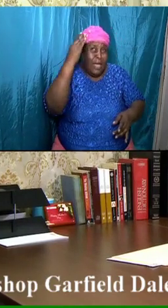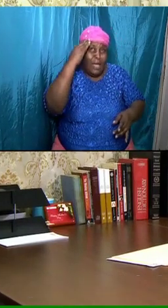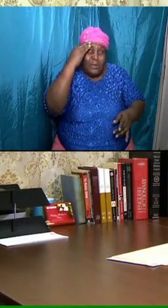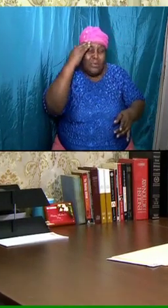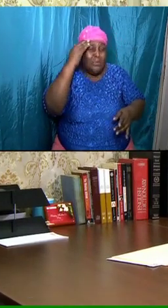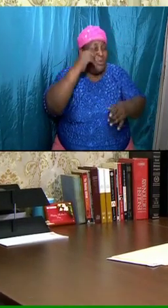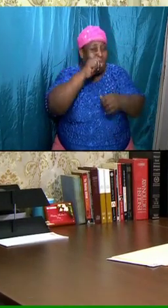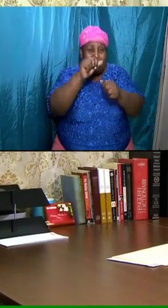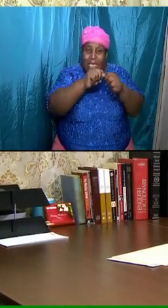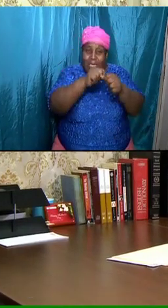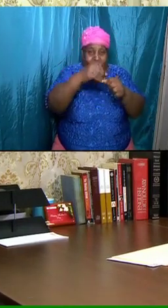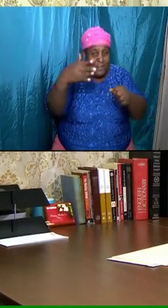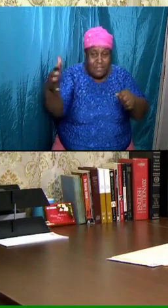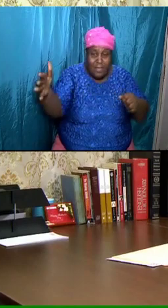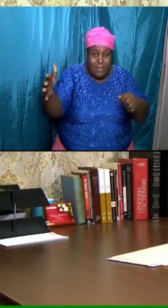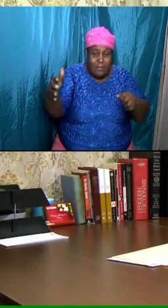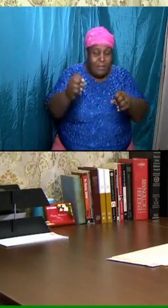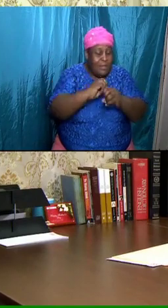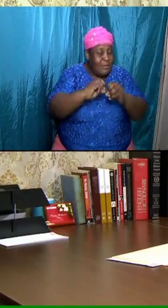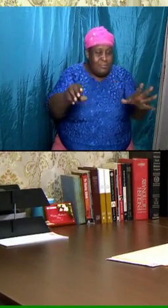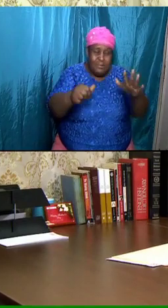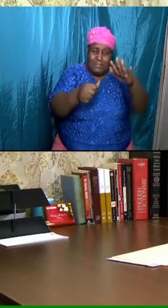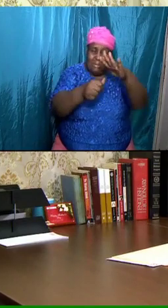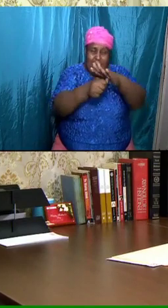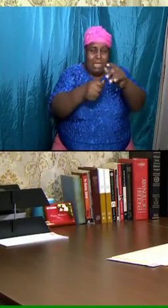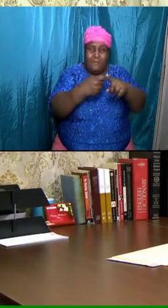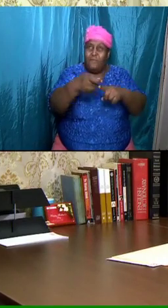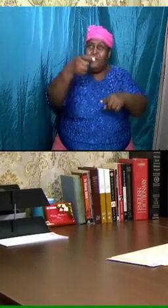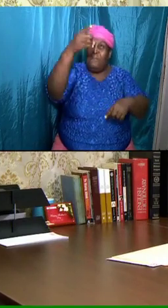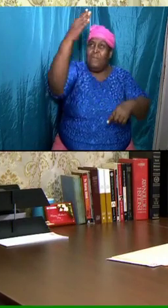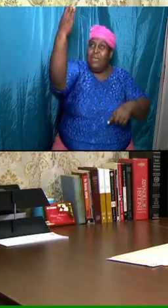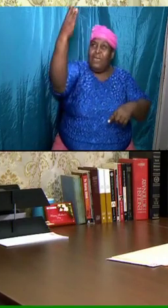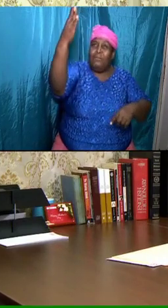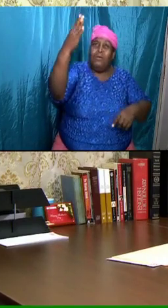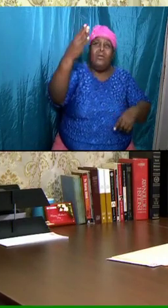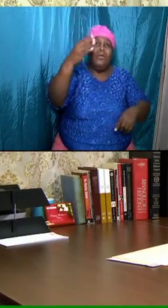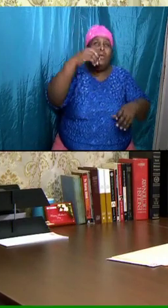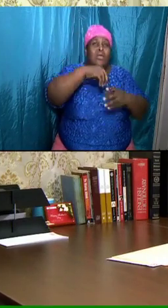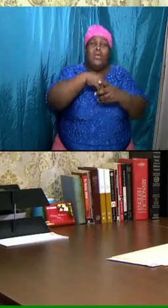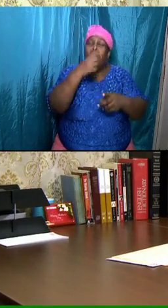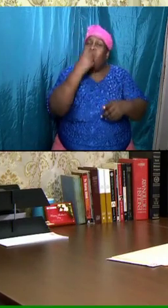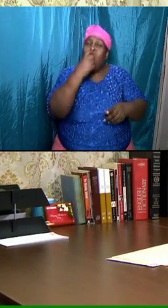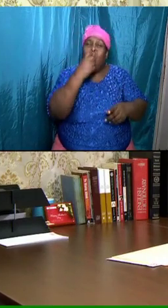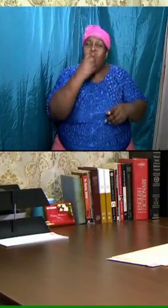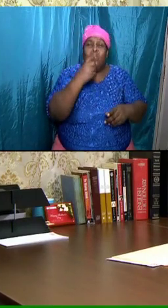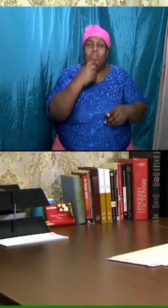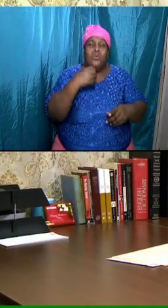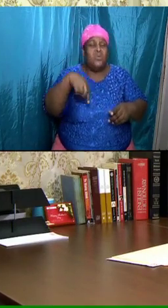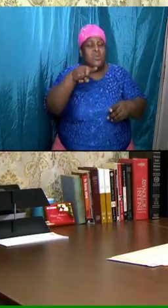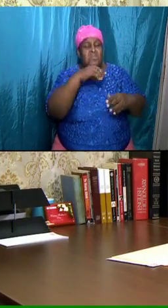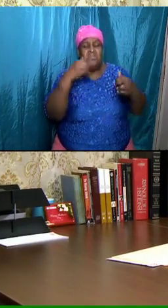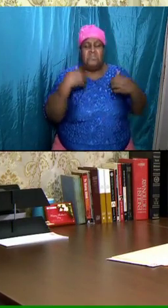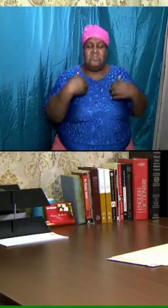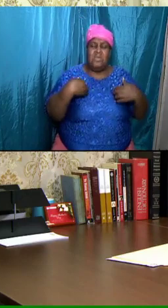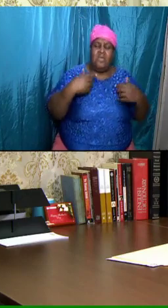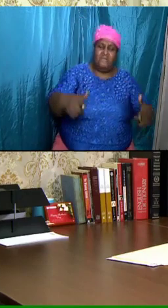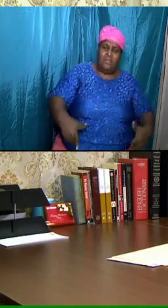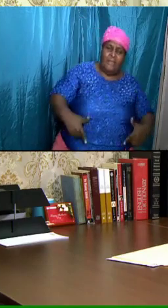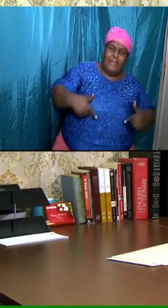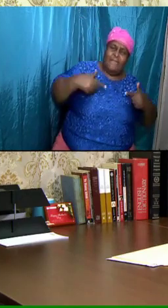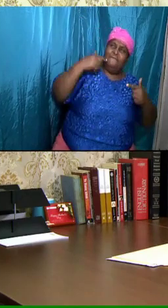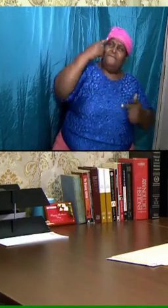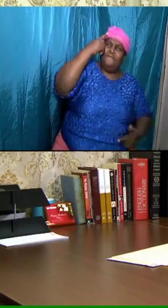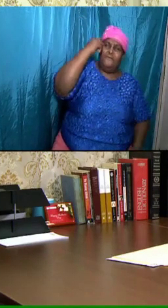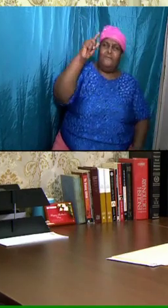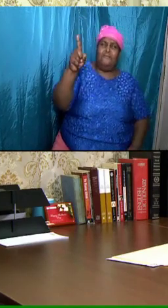is hid from him with whom we have to do. So yes, in heaven, we are going to stand before the judgment seat and all